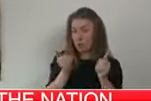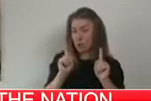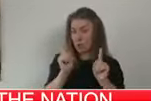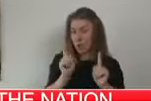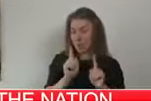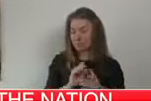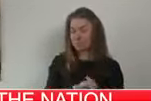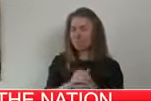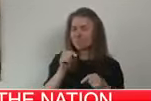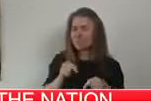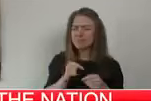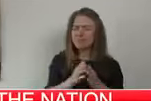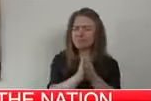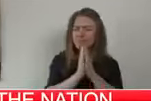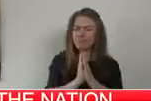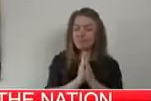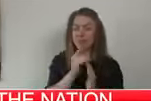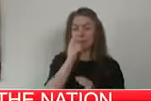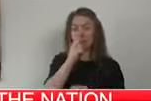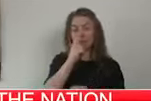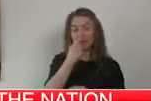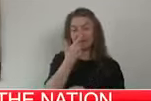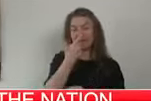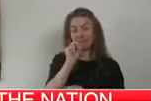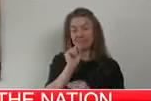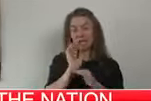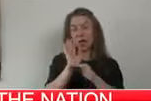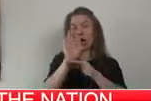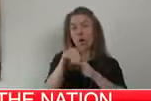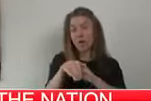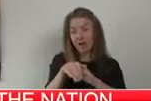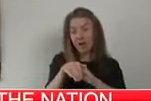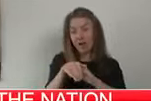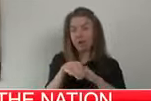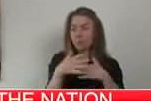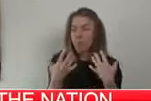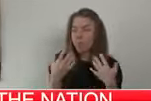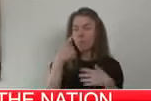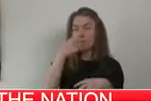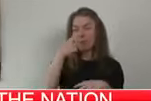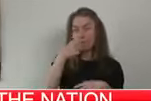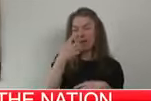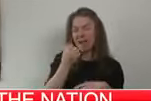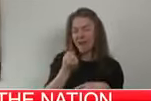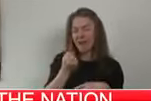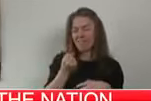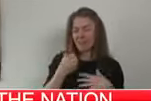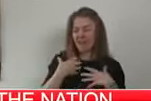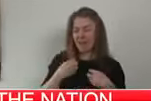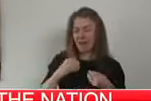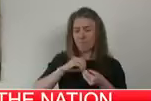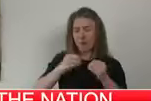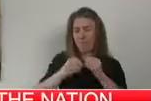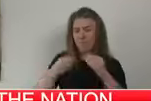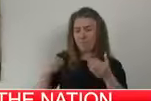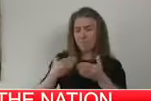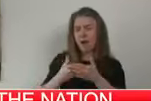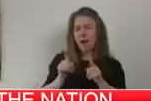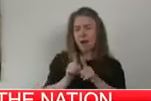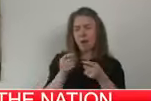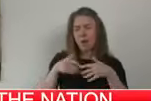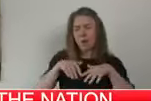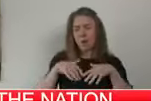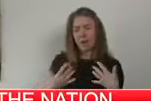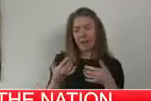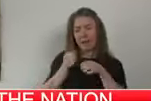Today we are asking people over 70 years of age or people who have compromised immunity or